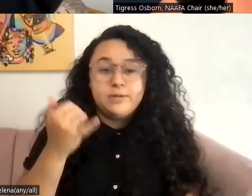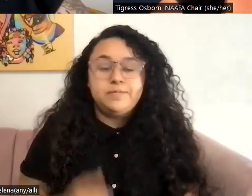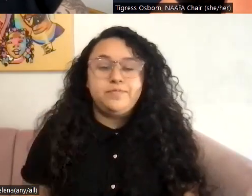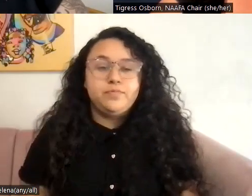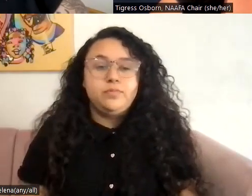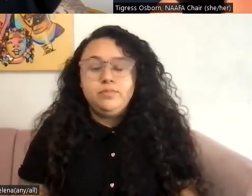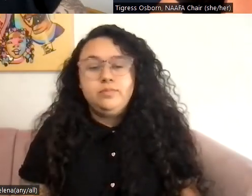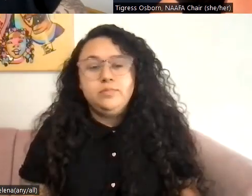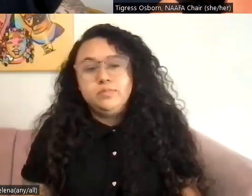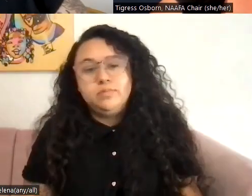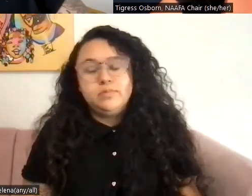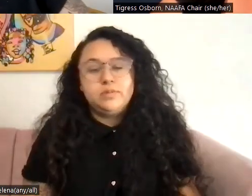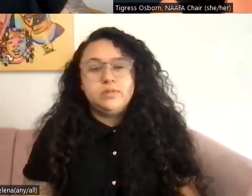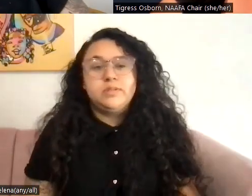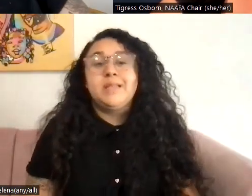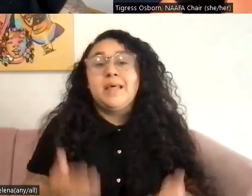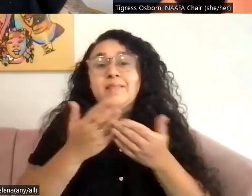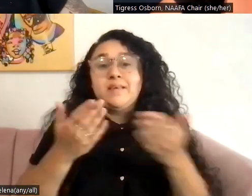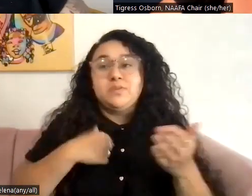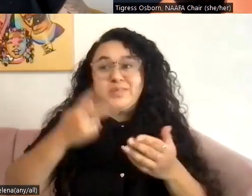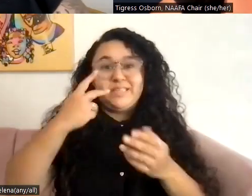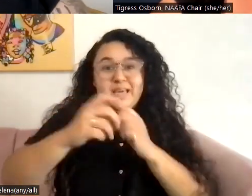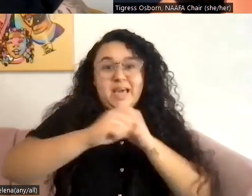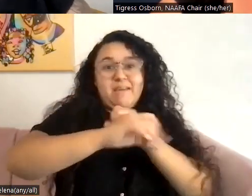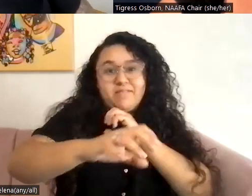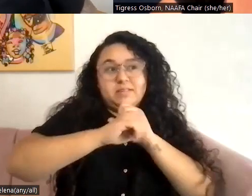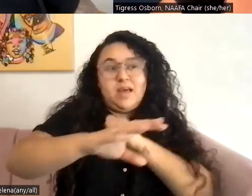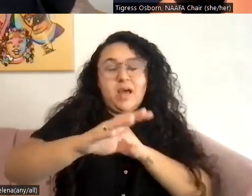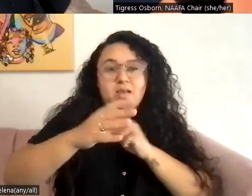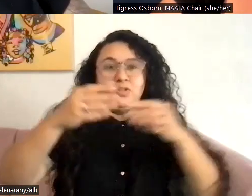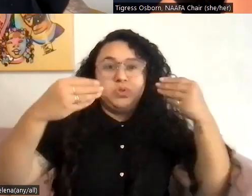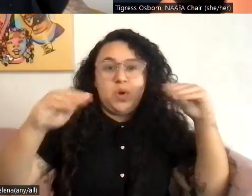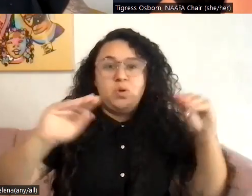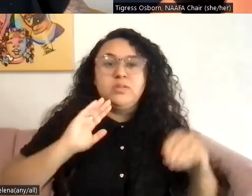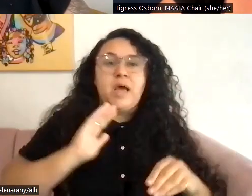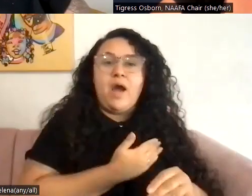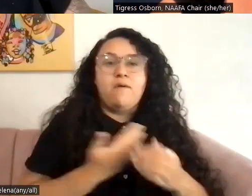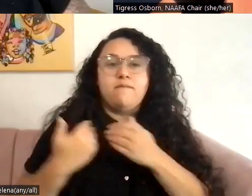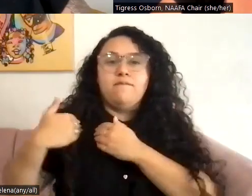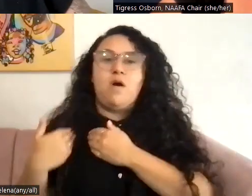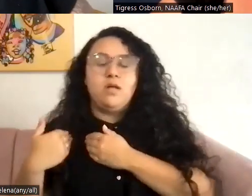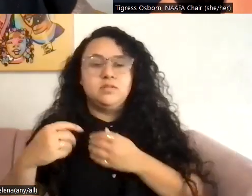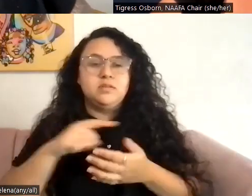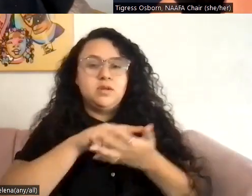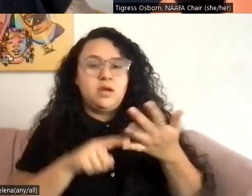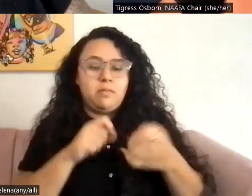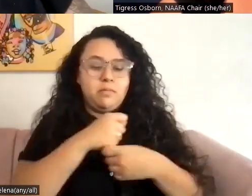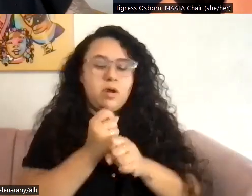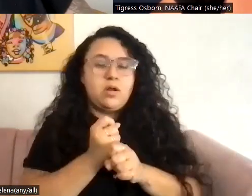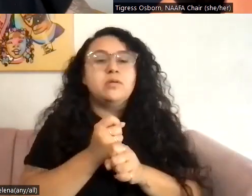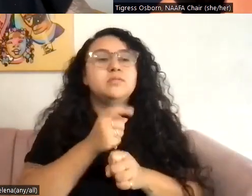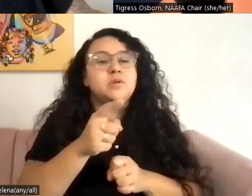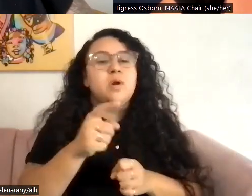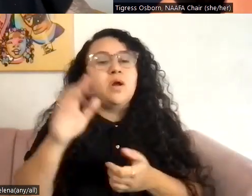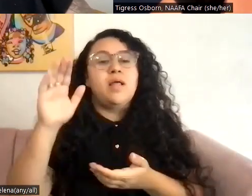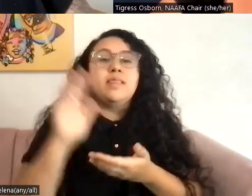that we're sold is that it is our fault. And here's tens of thousands of products for you to be less of a problem